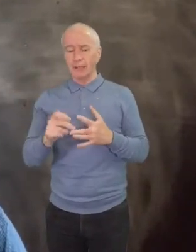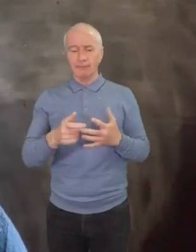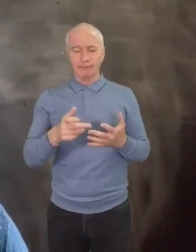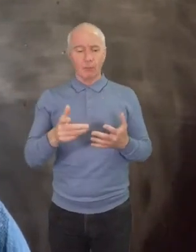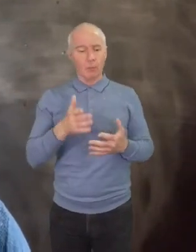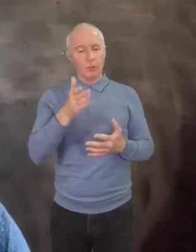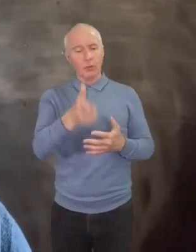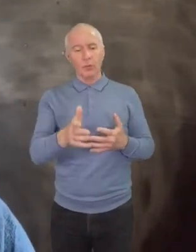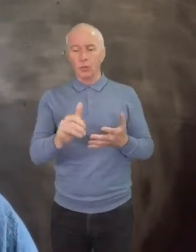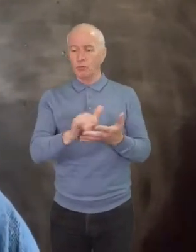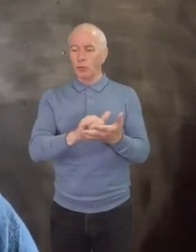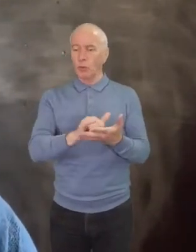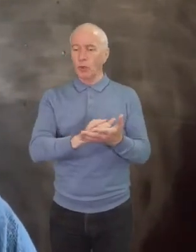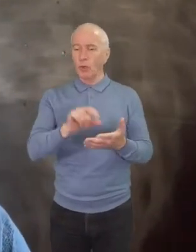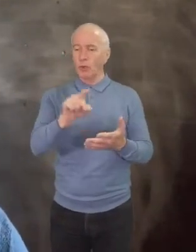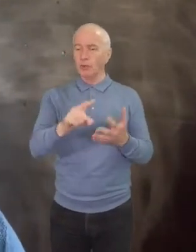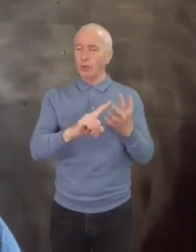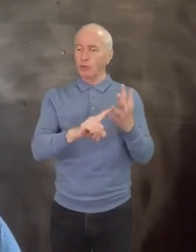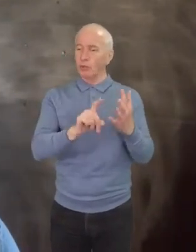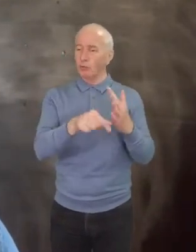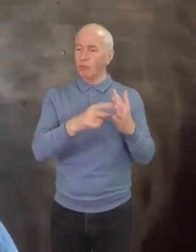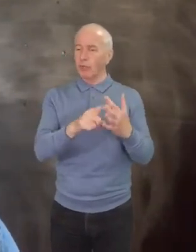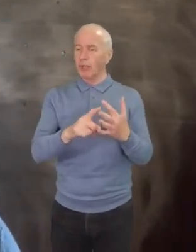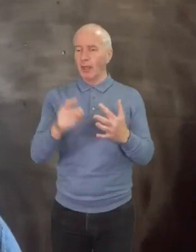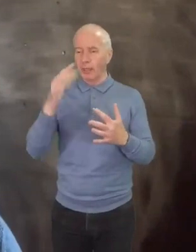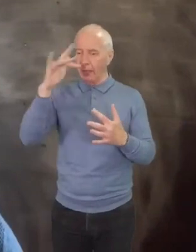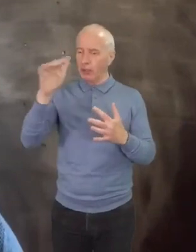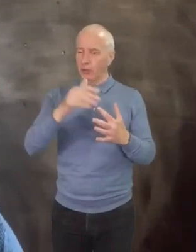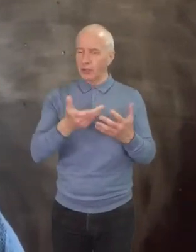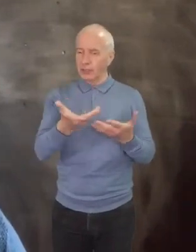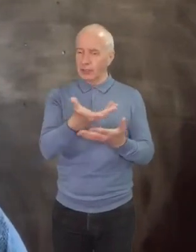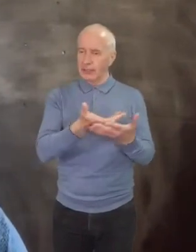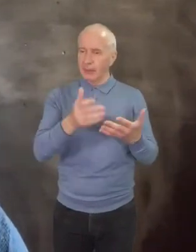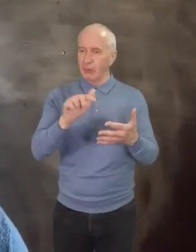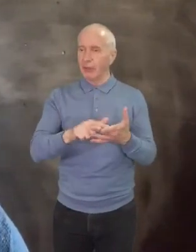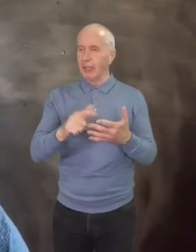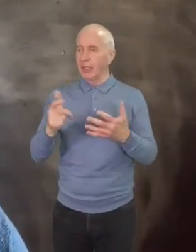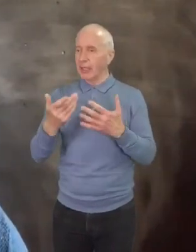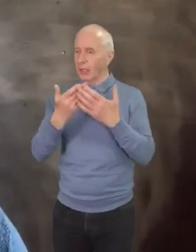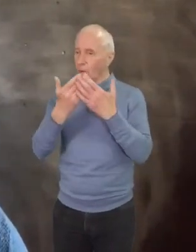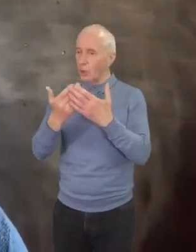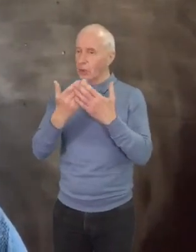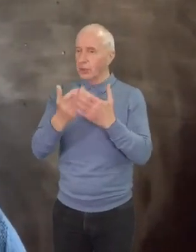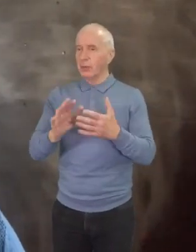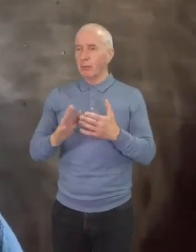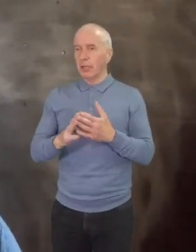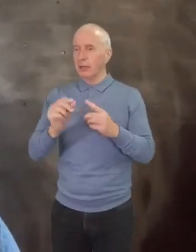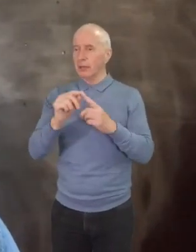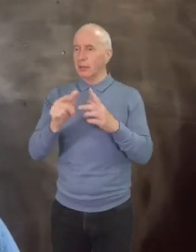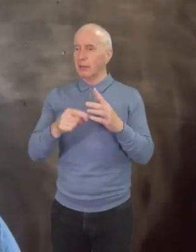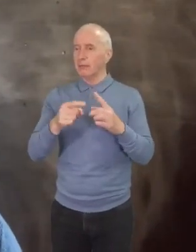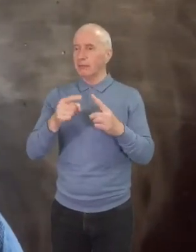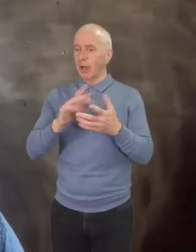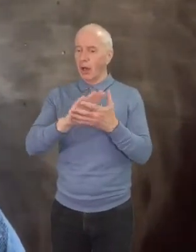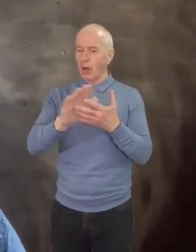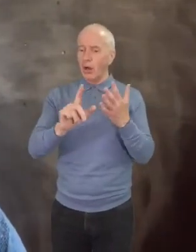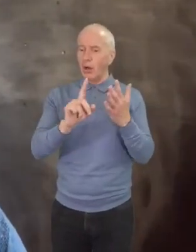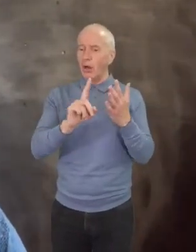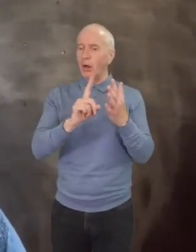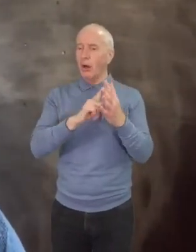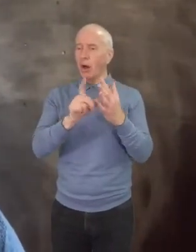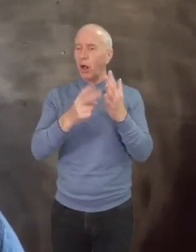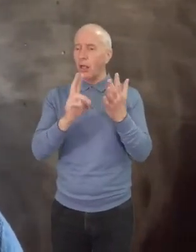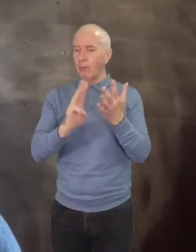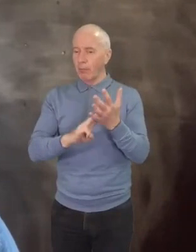Seminary, but particularly through his immersion in the worshipping life of Abyssinian Baptist Church in Harlem, a black church.